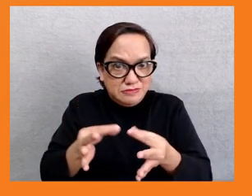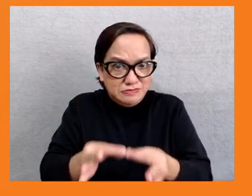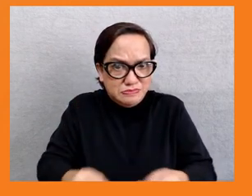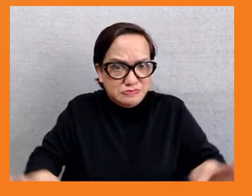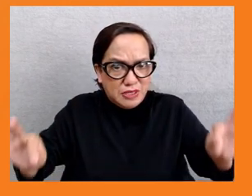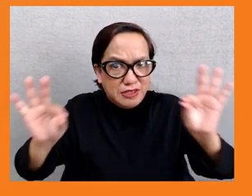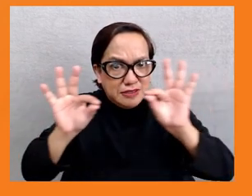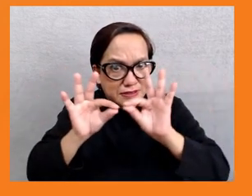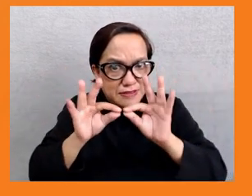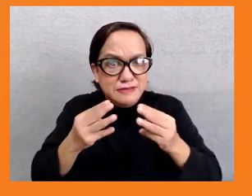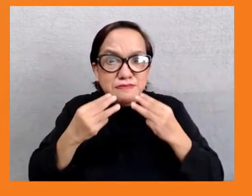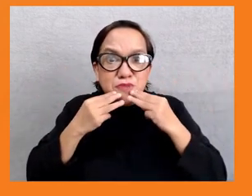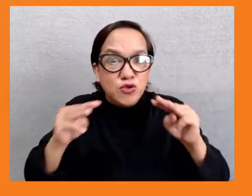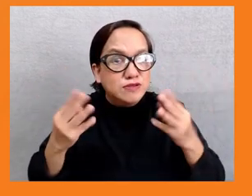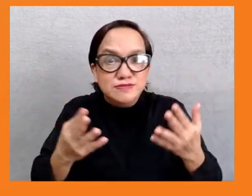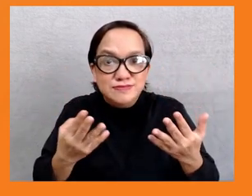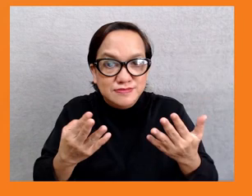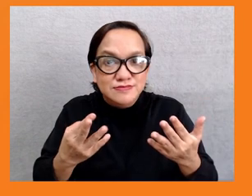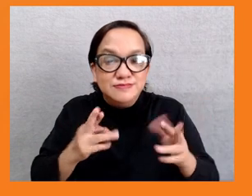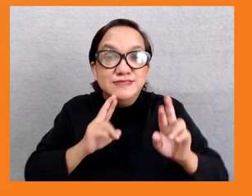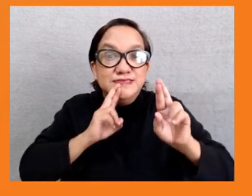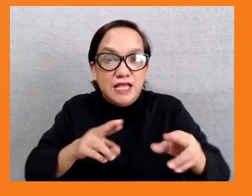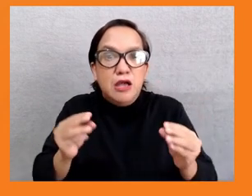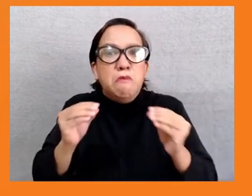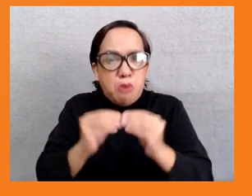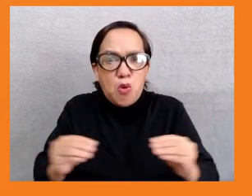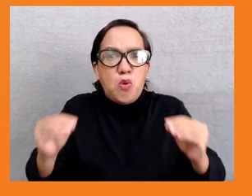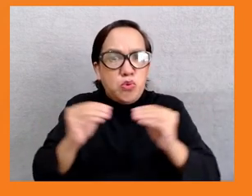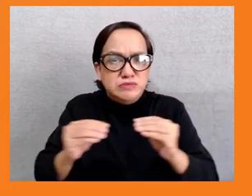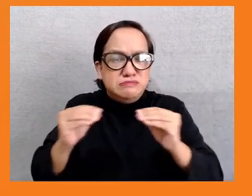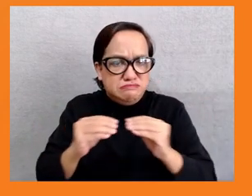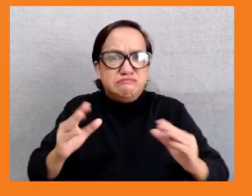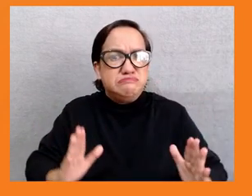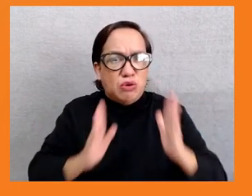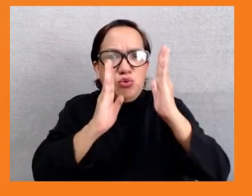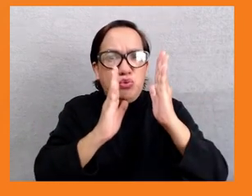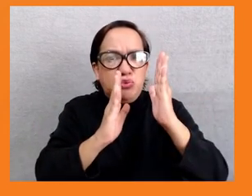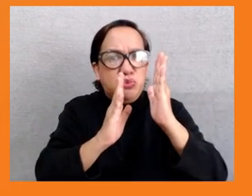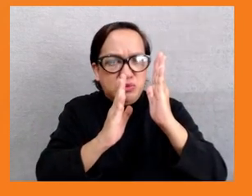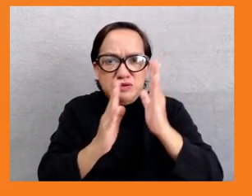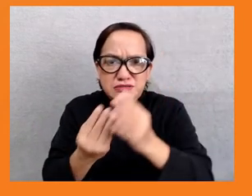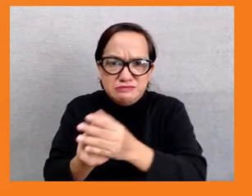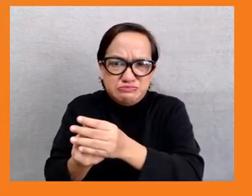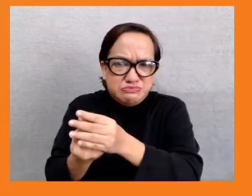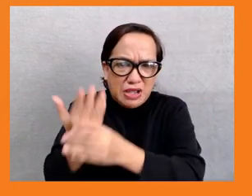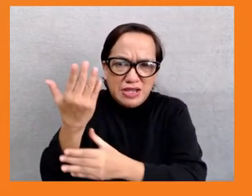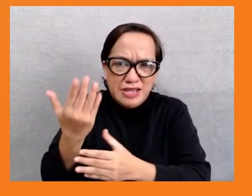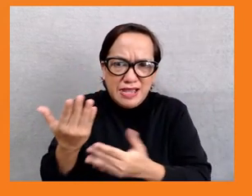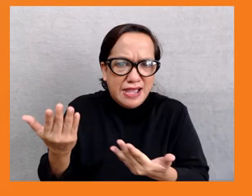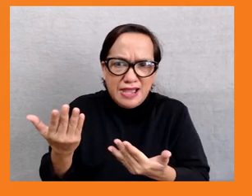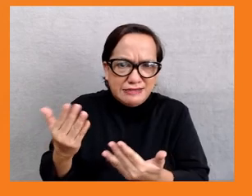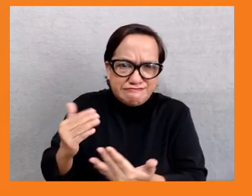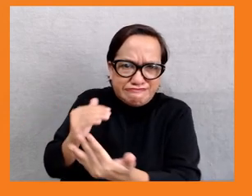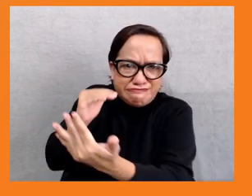Asia's inequality crisis, which is undermining growth and preventing poverty eradication. Unfortunately, Asian governments have done almost